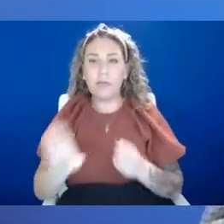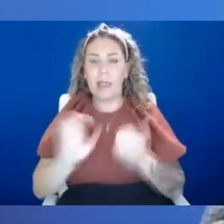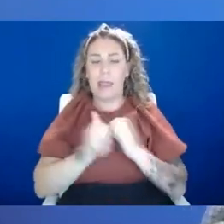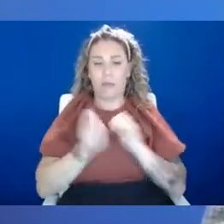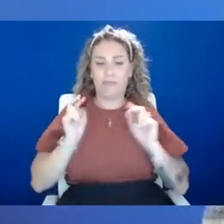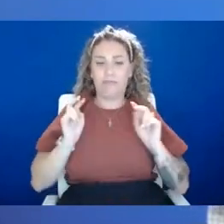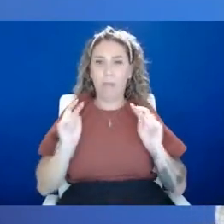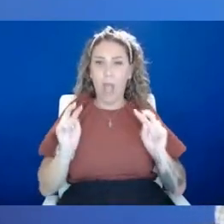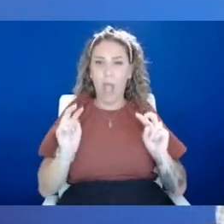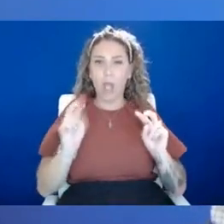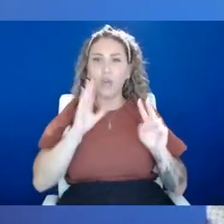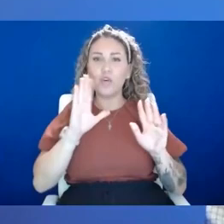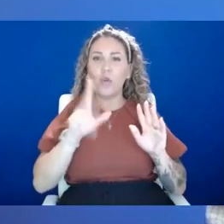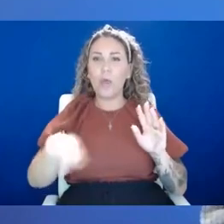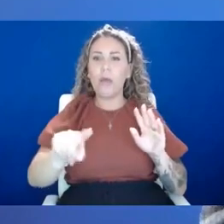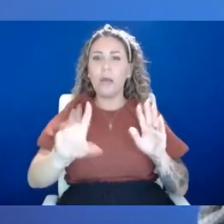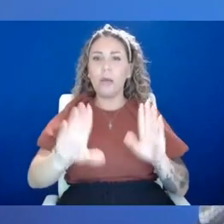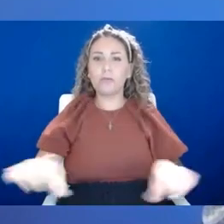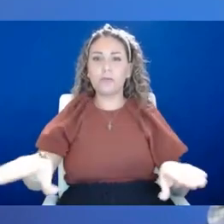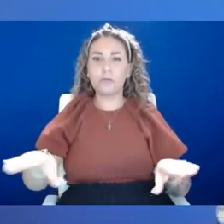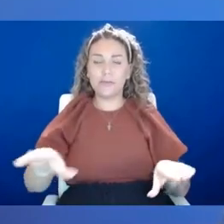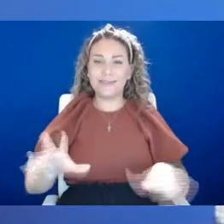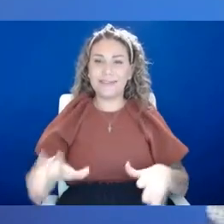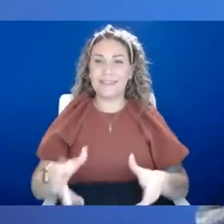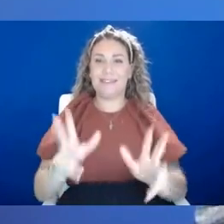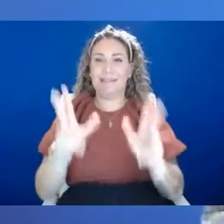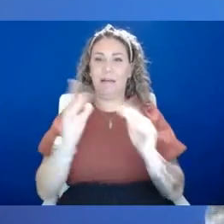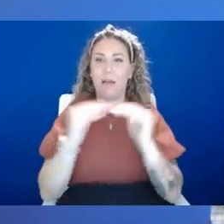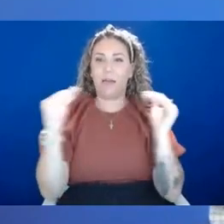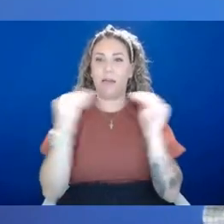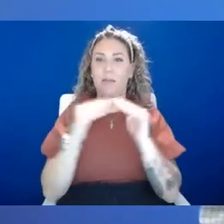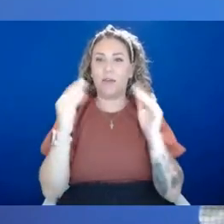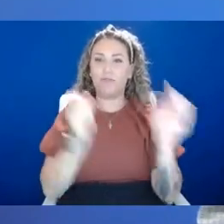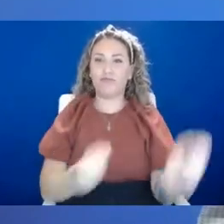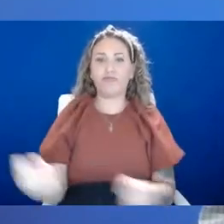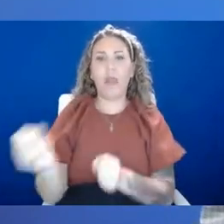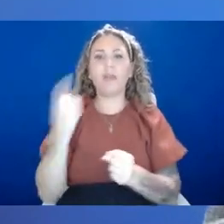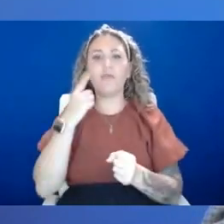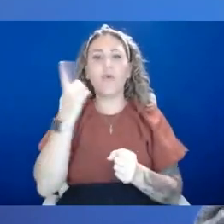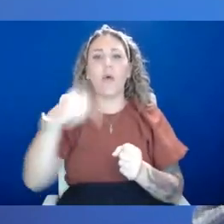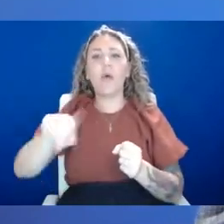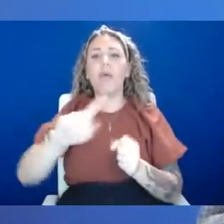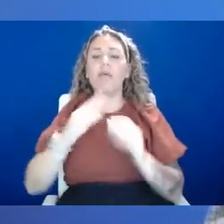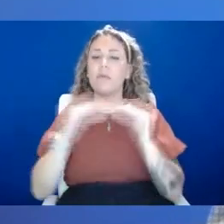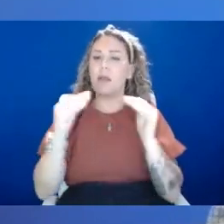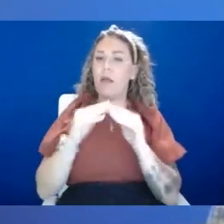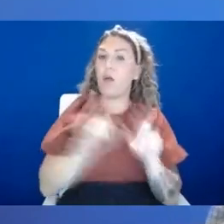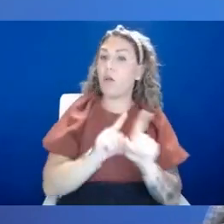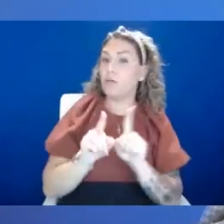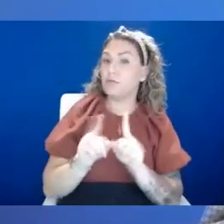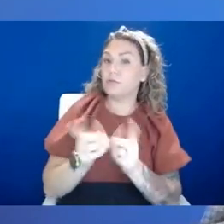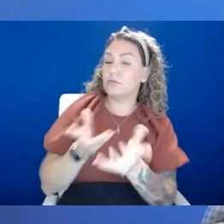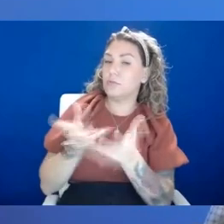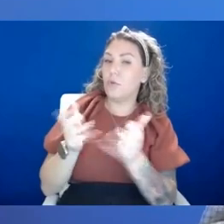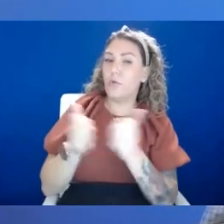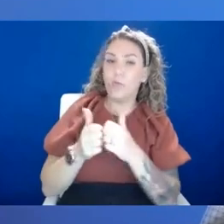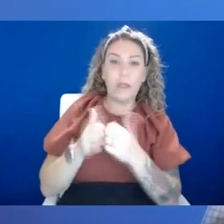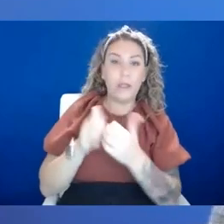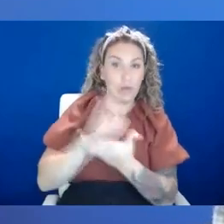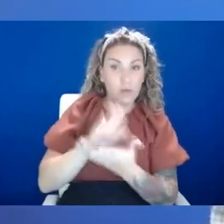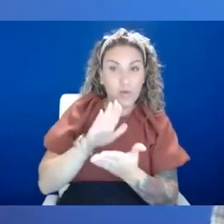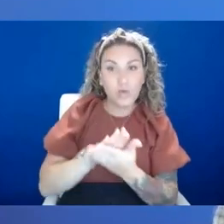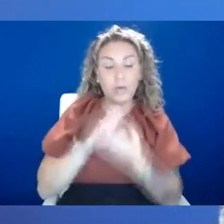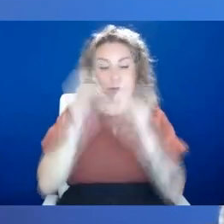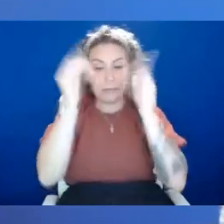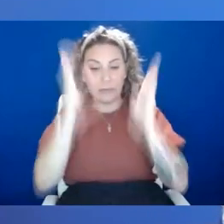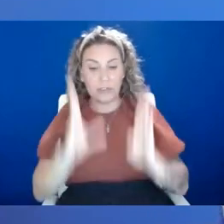child's anxiety level, um, and, and strategies that parents can do. We'll also talk with the schools about strategies in the classroom that teachers can, can implement